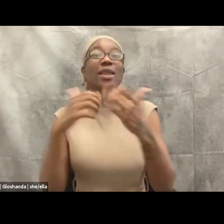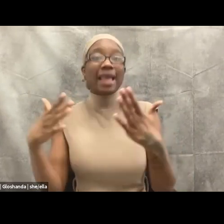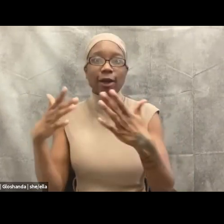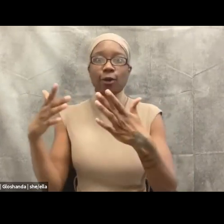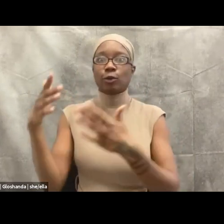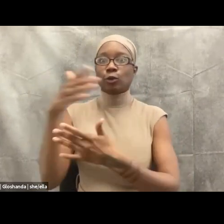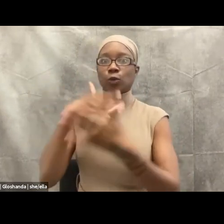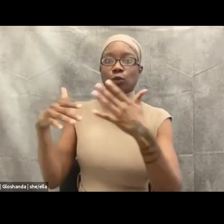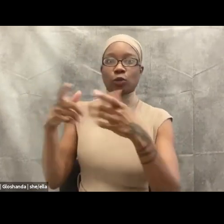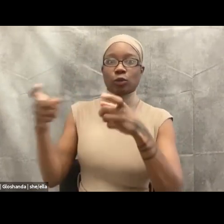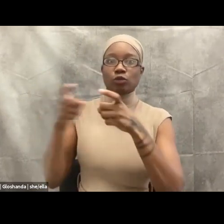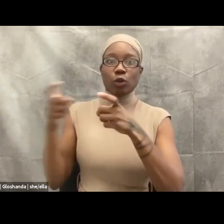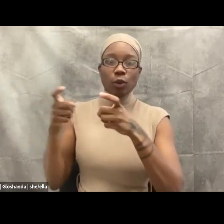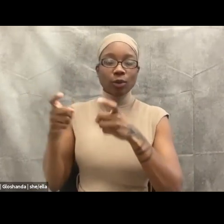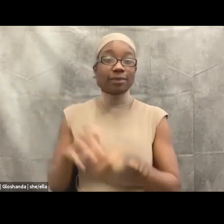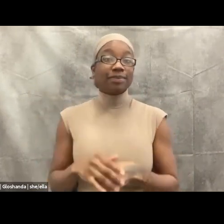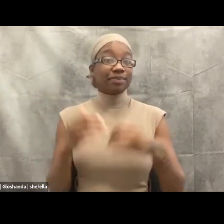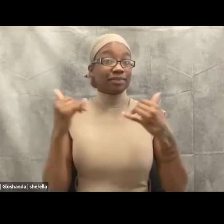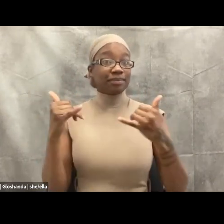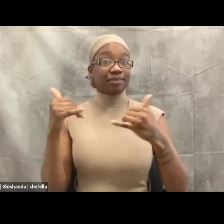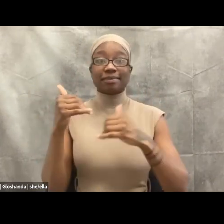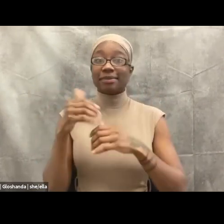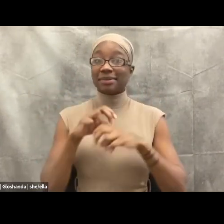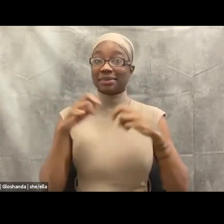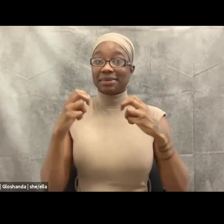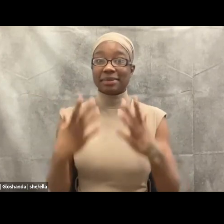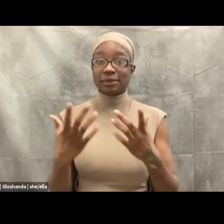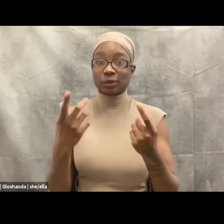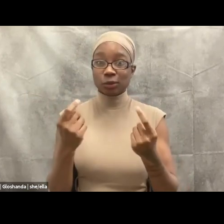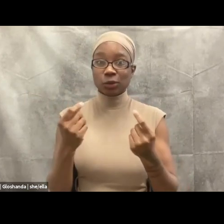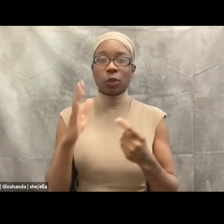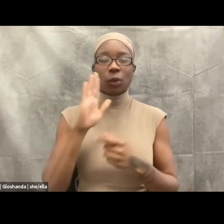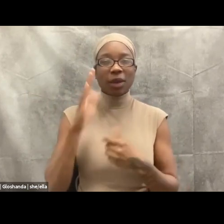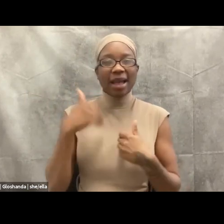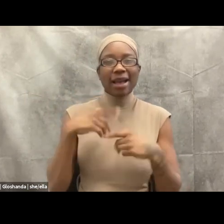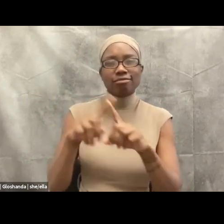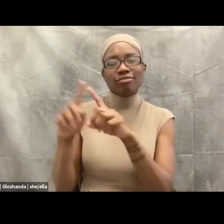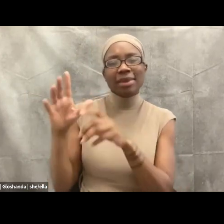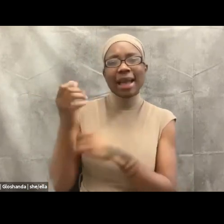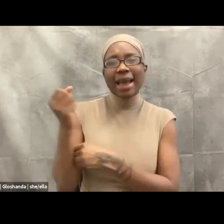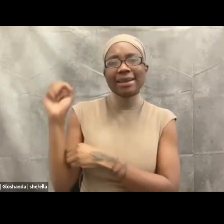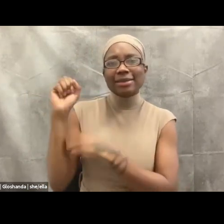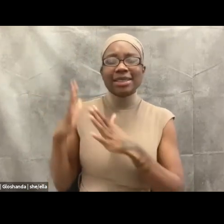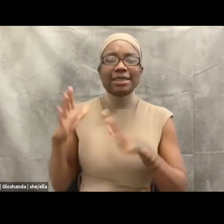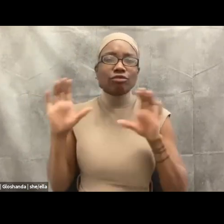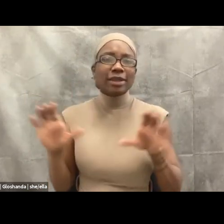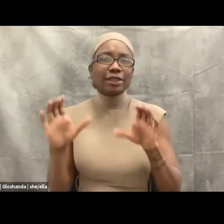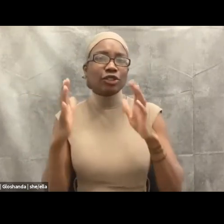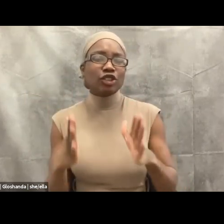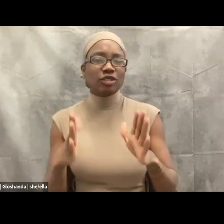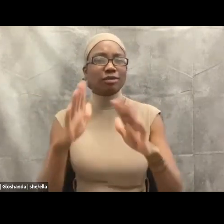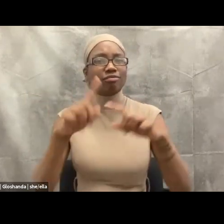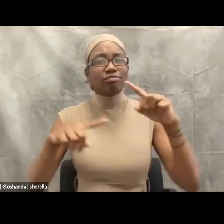us ways that they have been able to provide support or encourage client centered care, while also